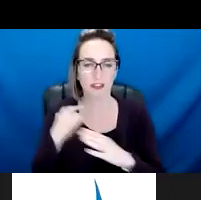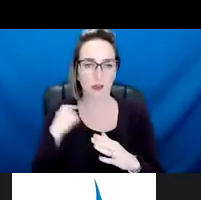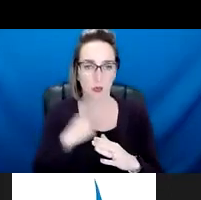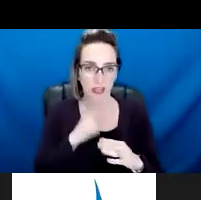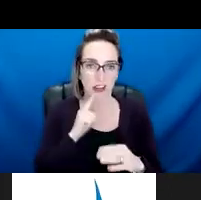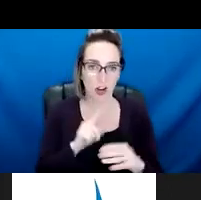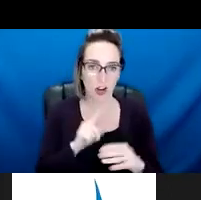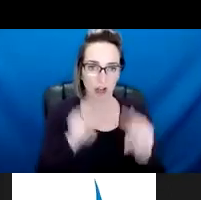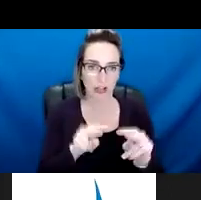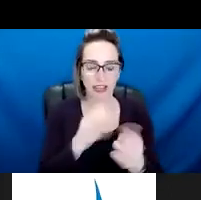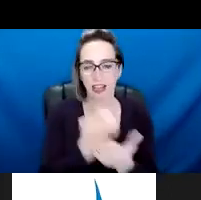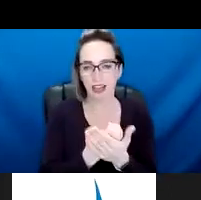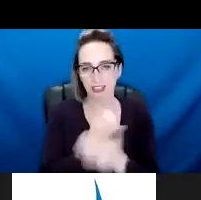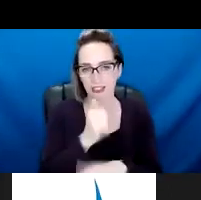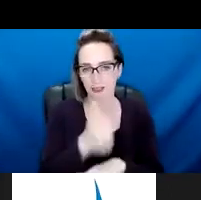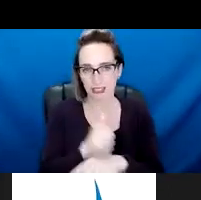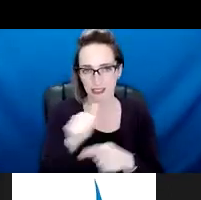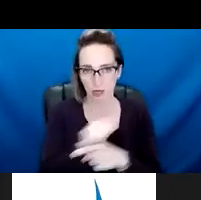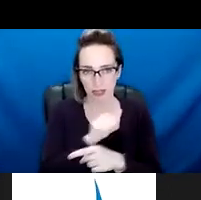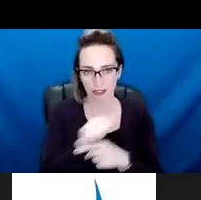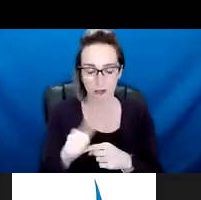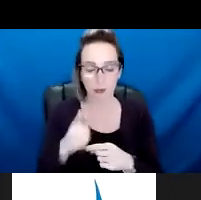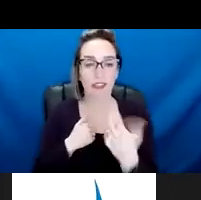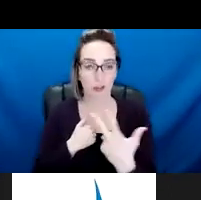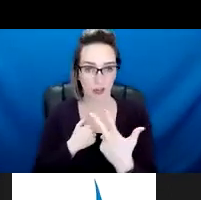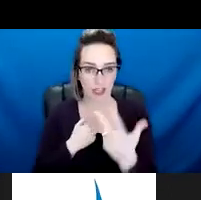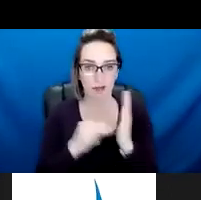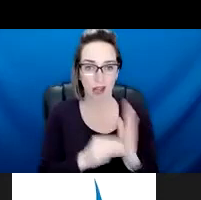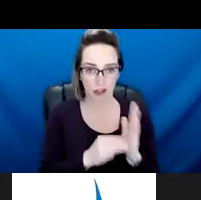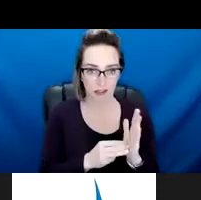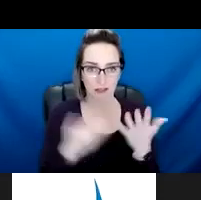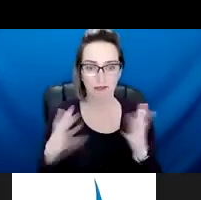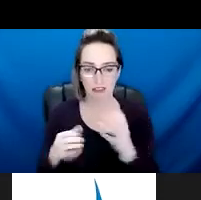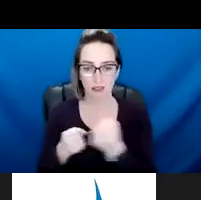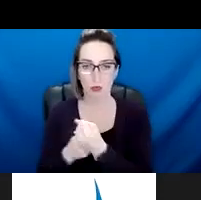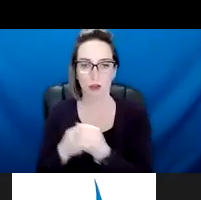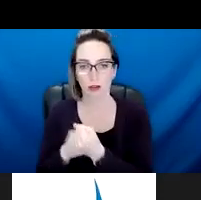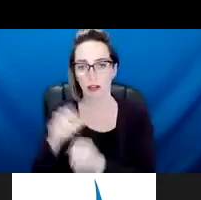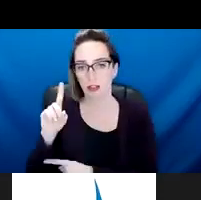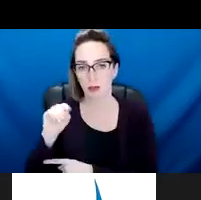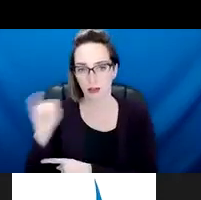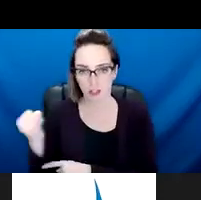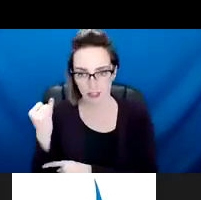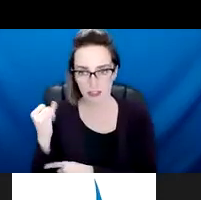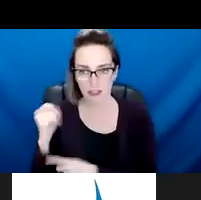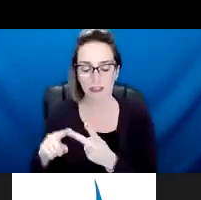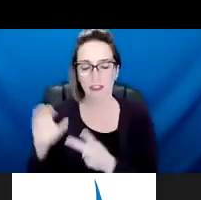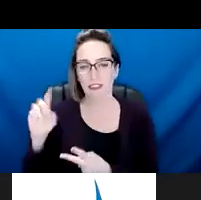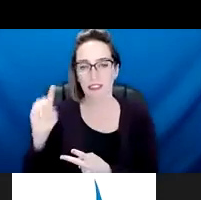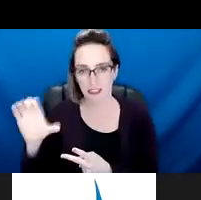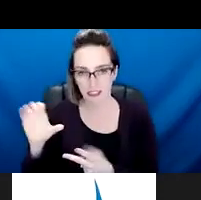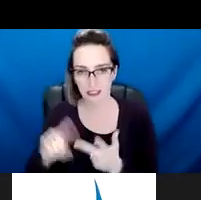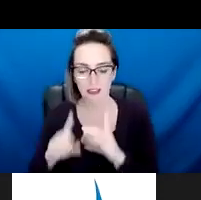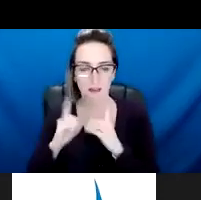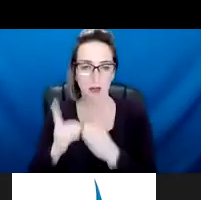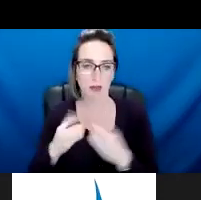have three models that are really rooted in evidence-based and that are supported by the Department of Justice, the CEC, Health and Human Services, as well as